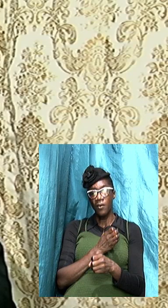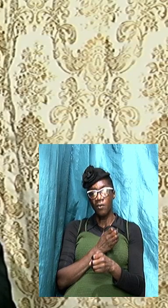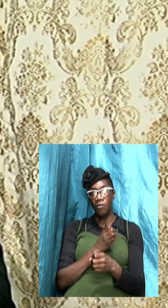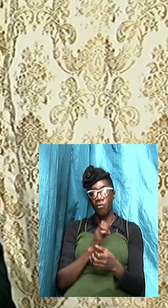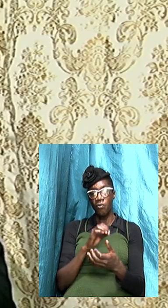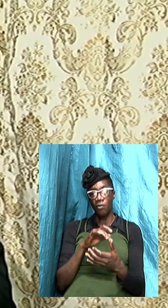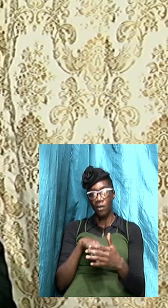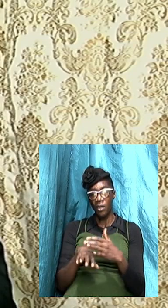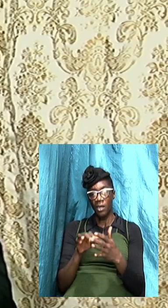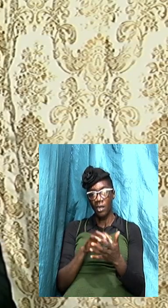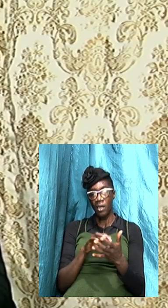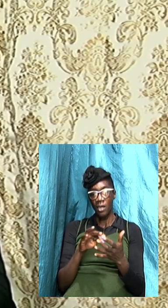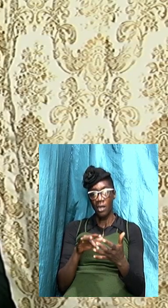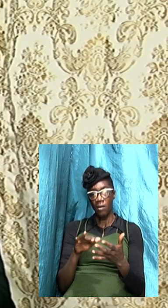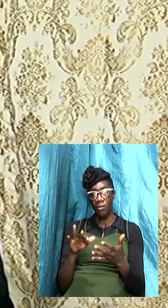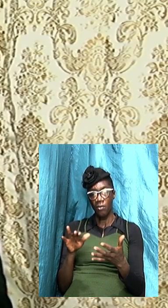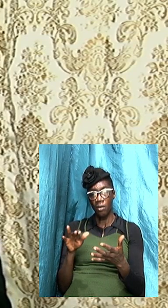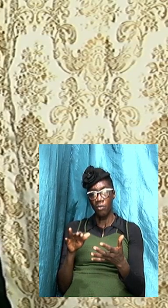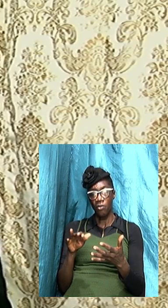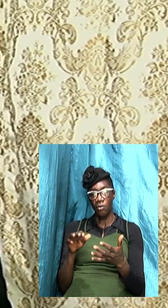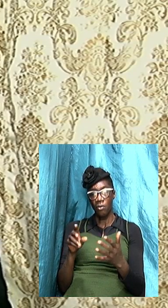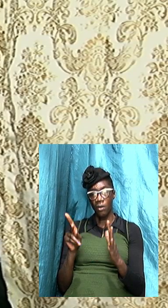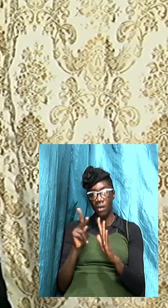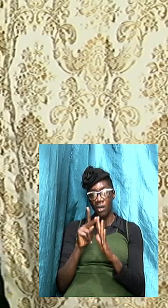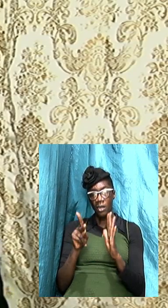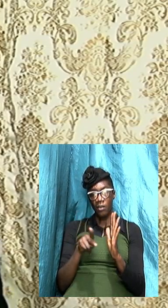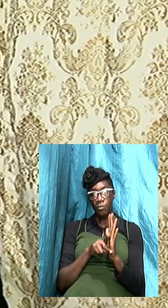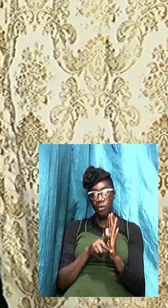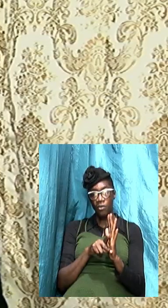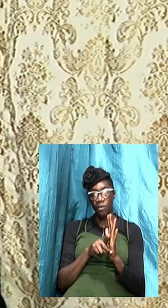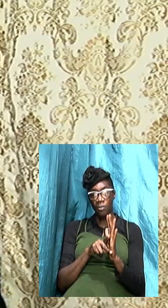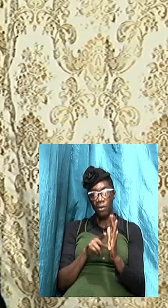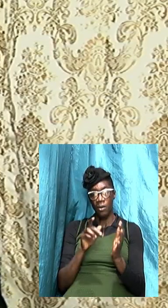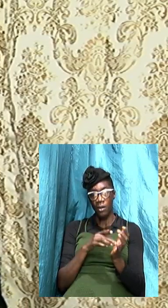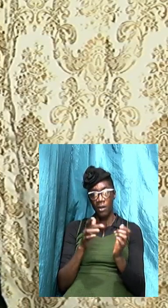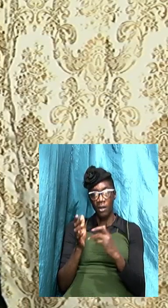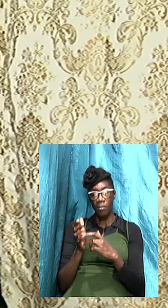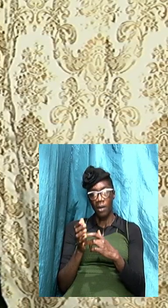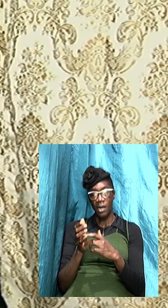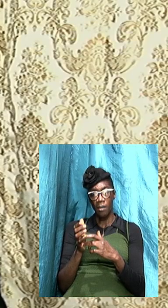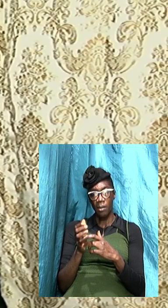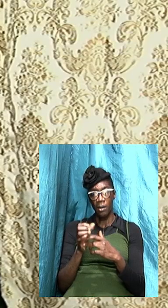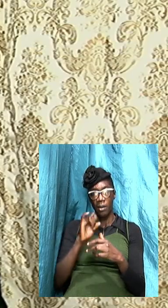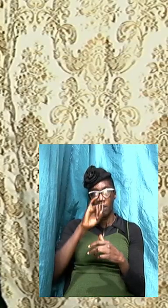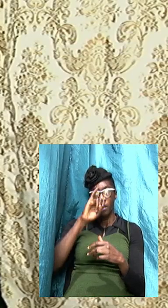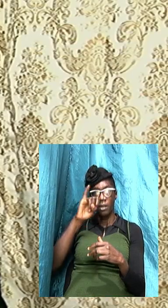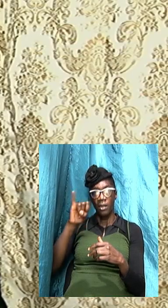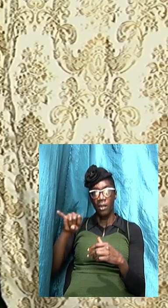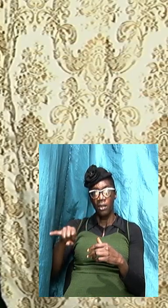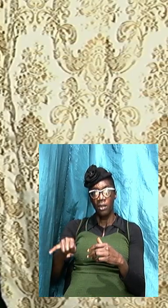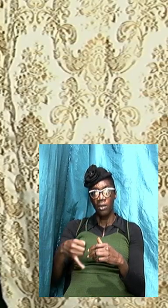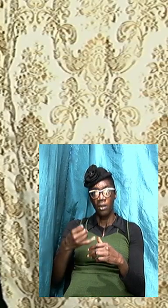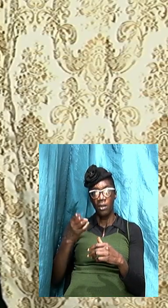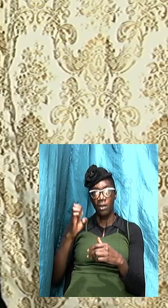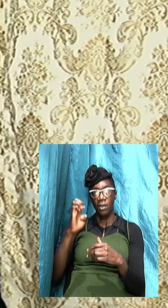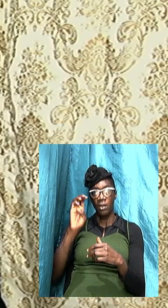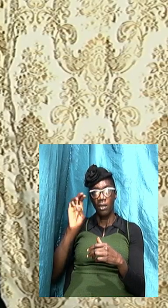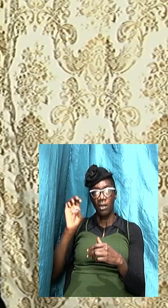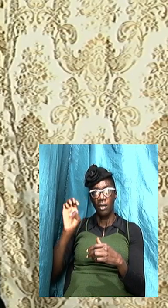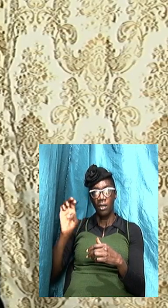scriptures there is principles and the Bible in Jeremiah 31 verses 33